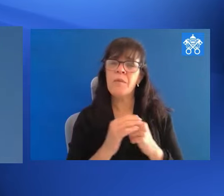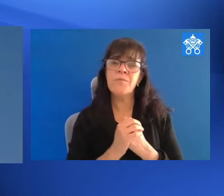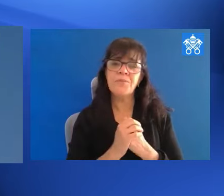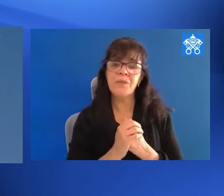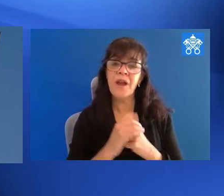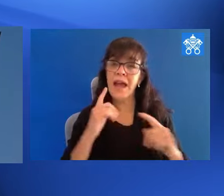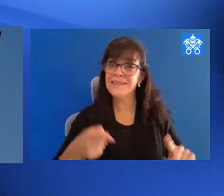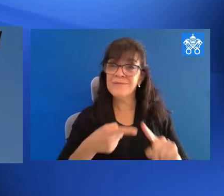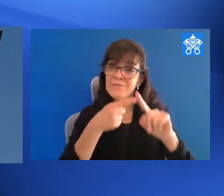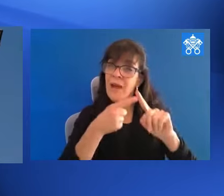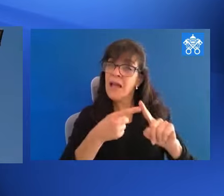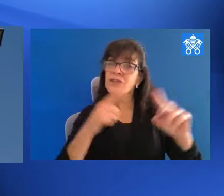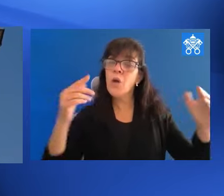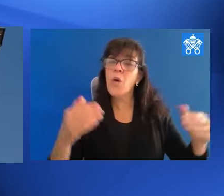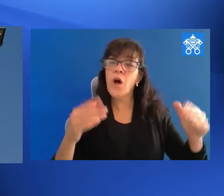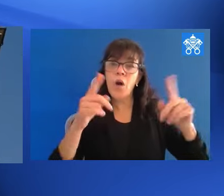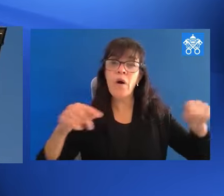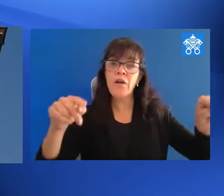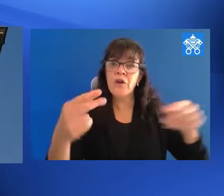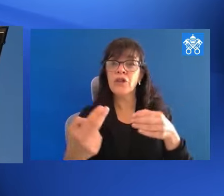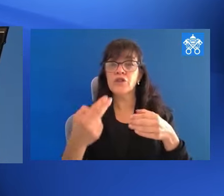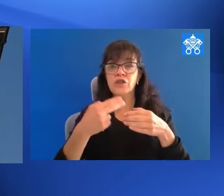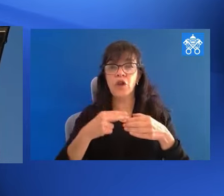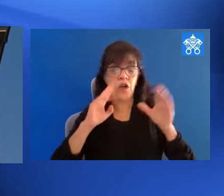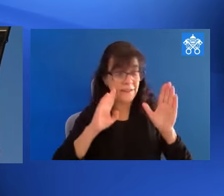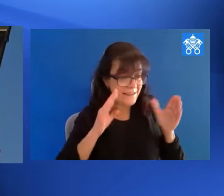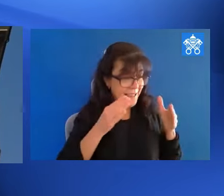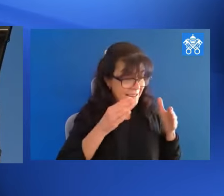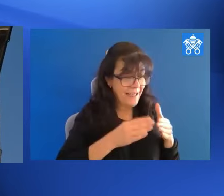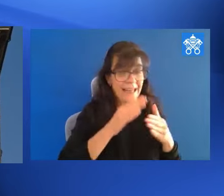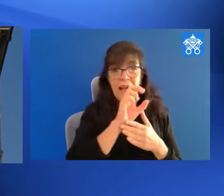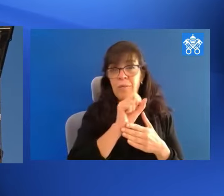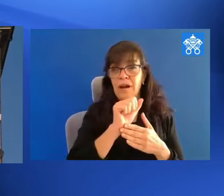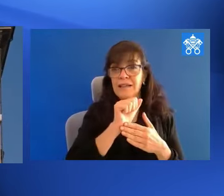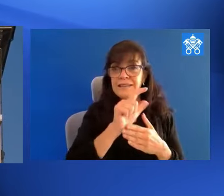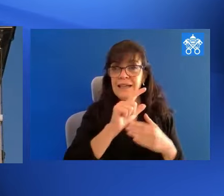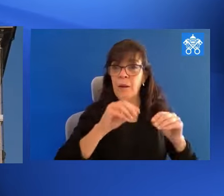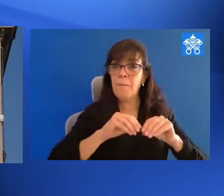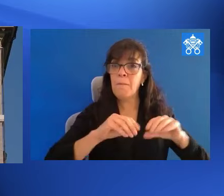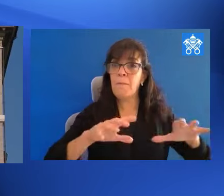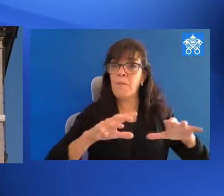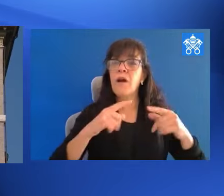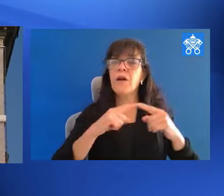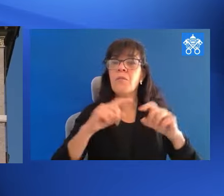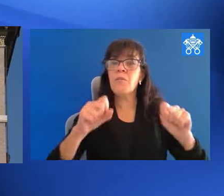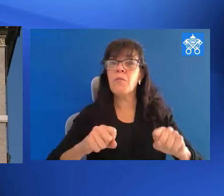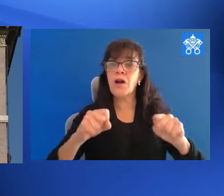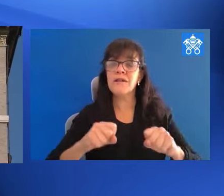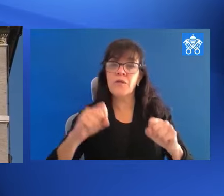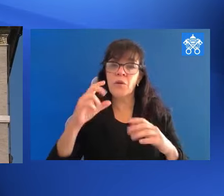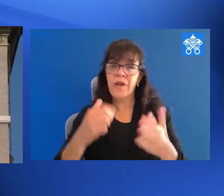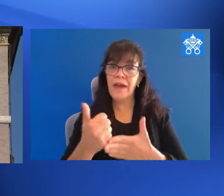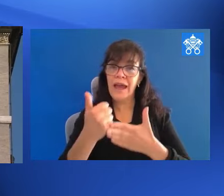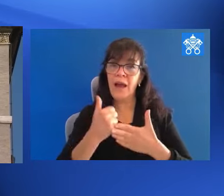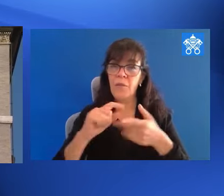And a special welcome to those of you joining us through our dedicated American Sign Language broadcast, which is made possible